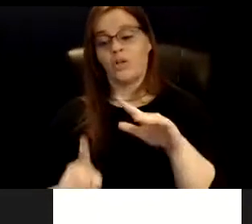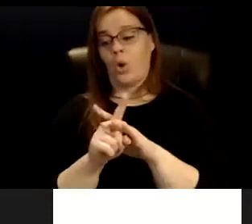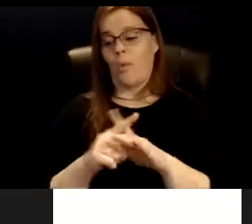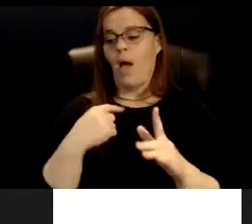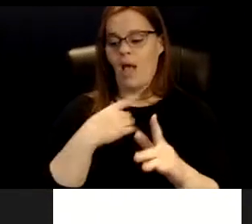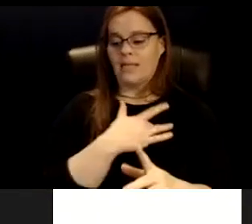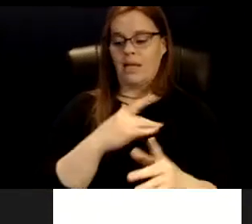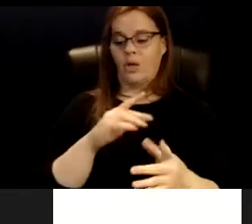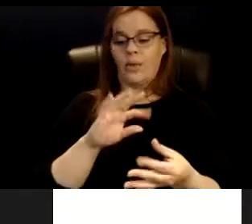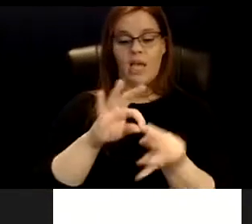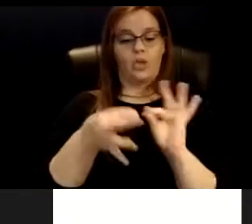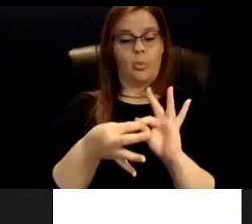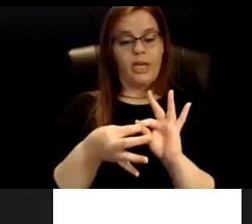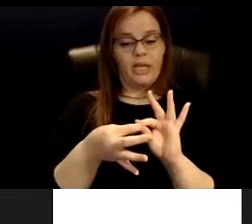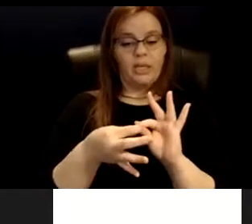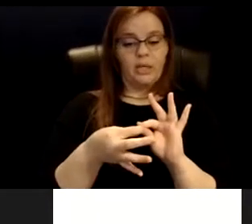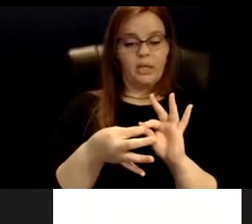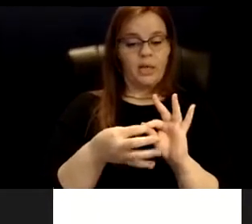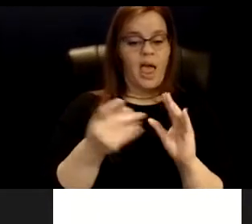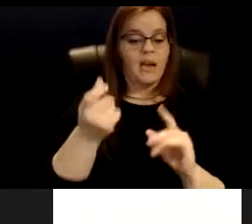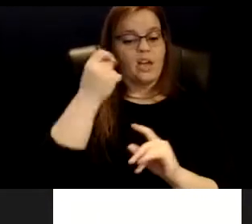and understood as femme.